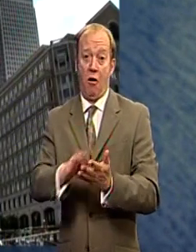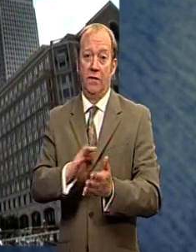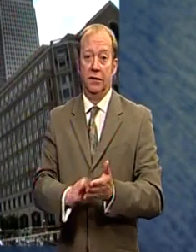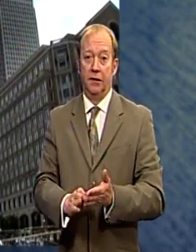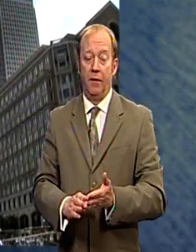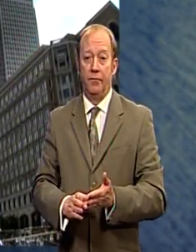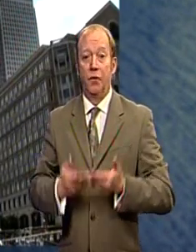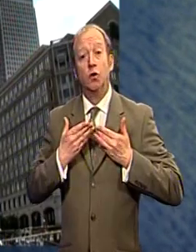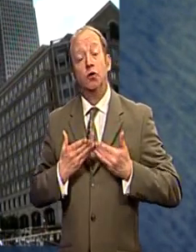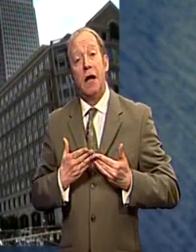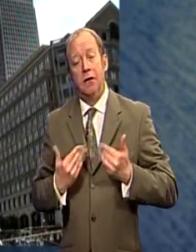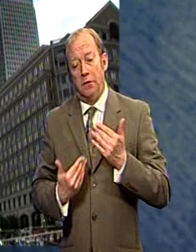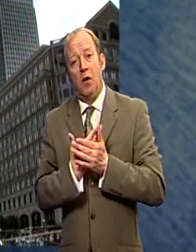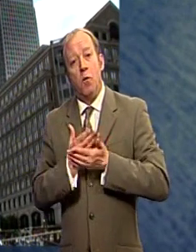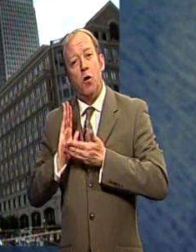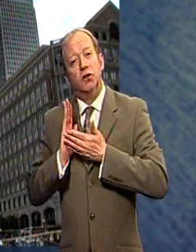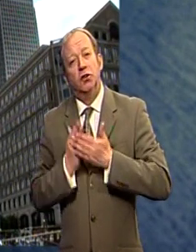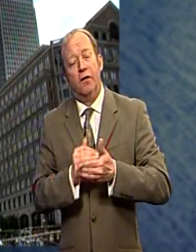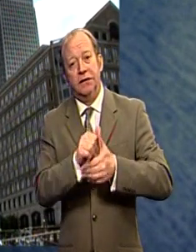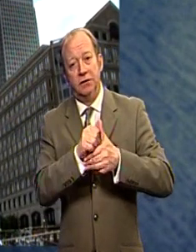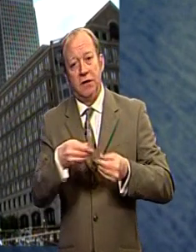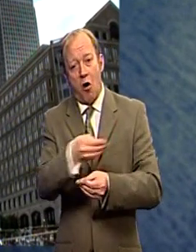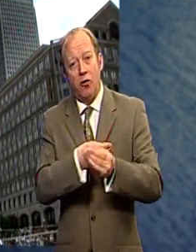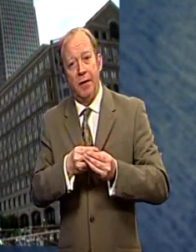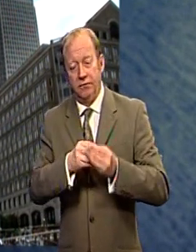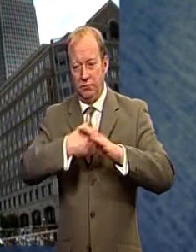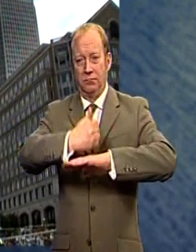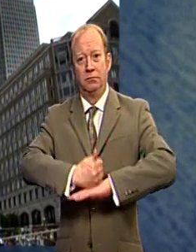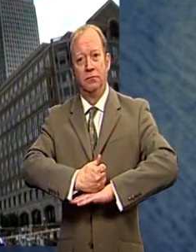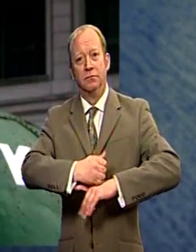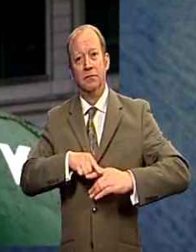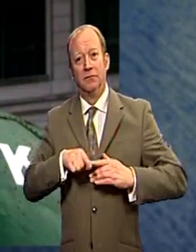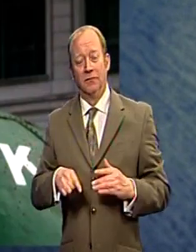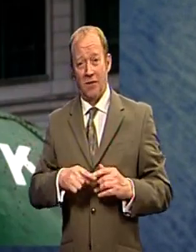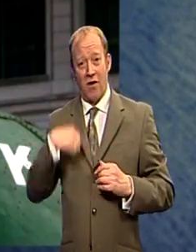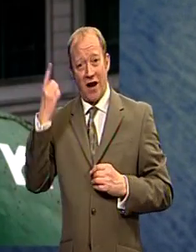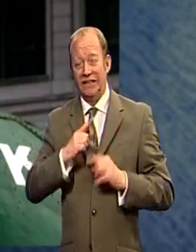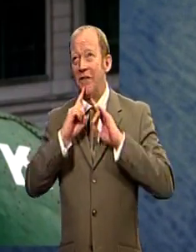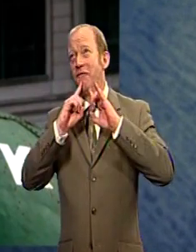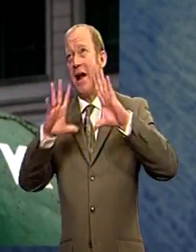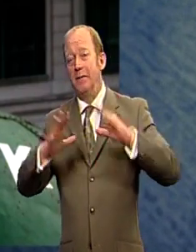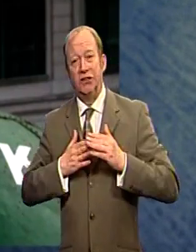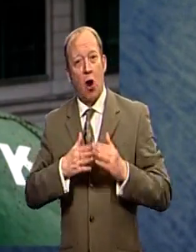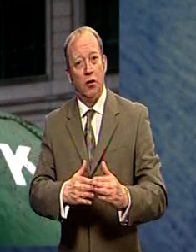Today, our modern service economy is headquartered on the site of London's once-famous docks.